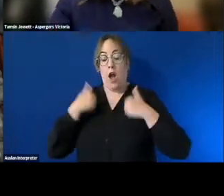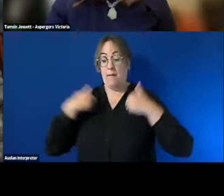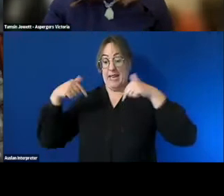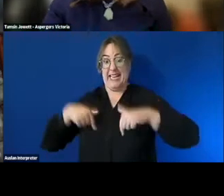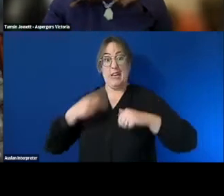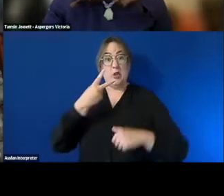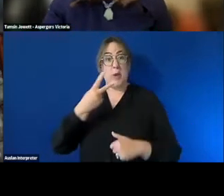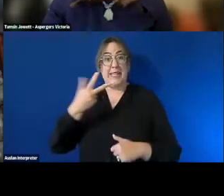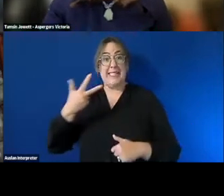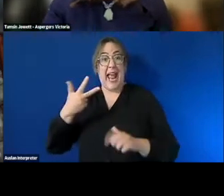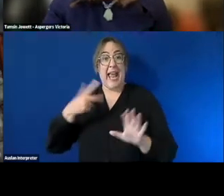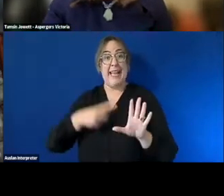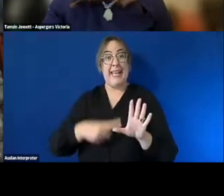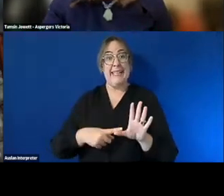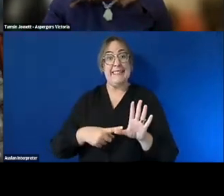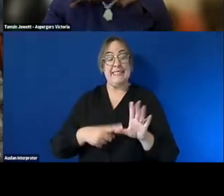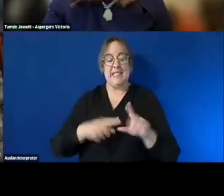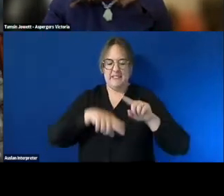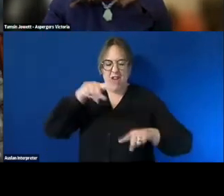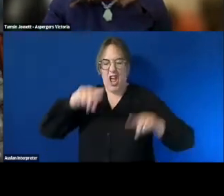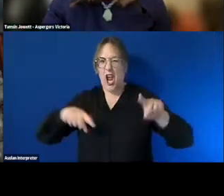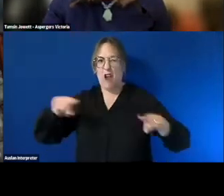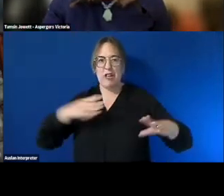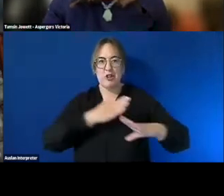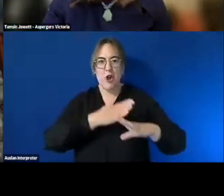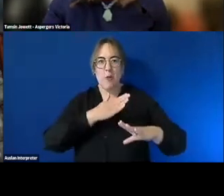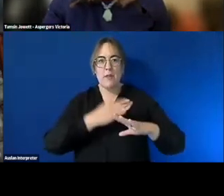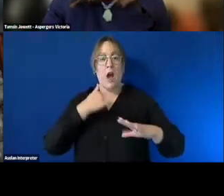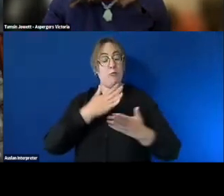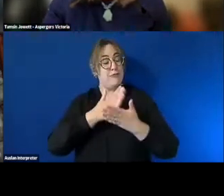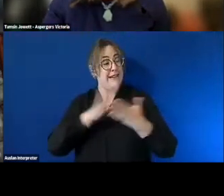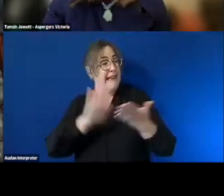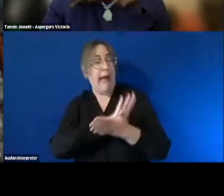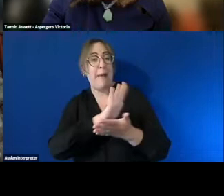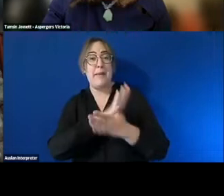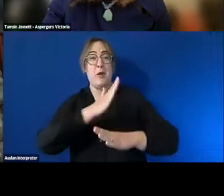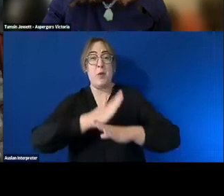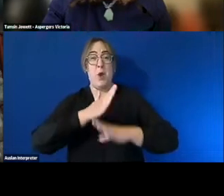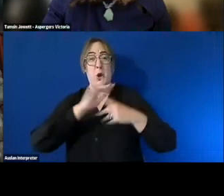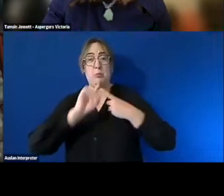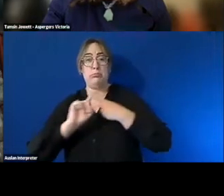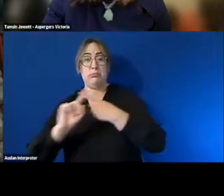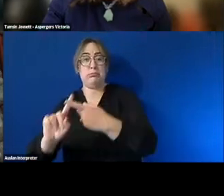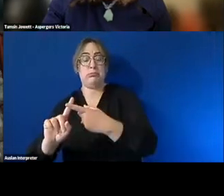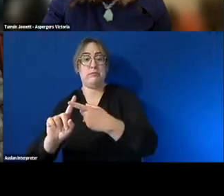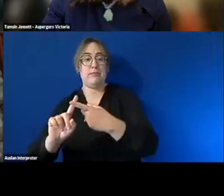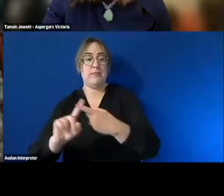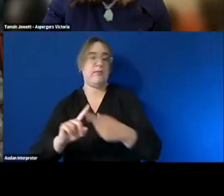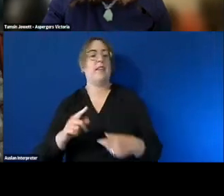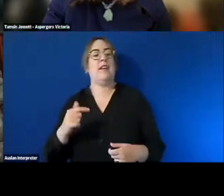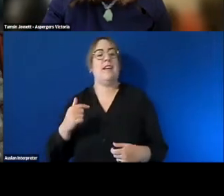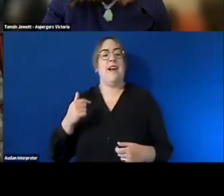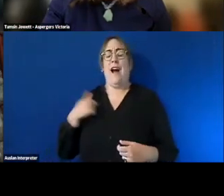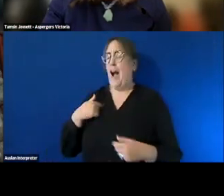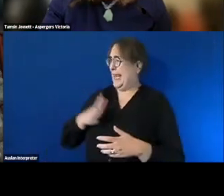and i couldn't be happier for working for having a job thank you vicky and i love that you keep saying you're not a very confident